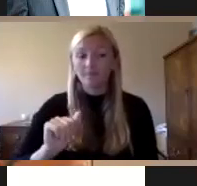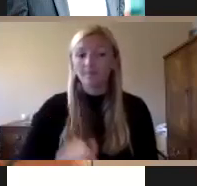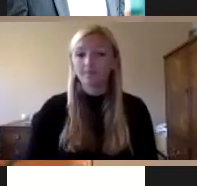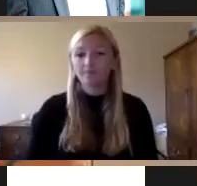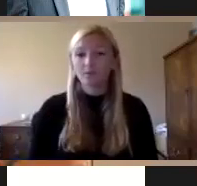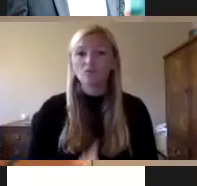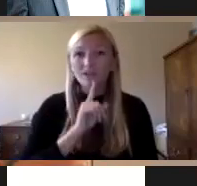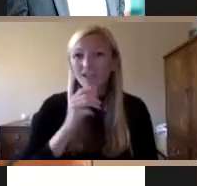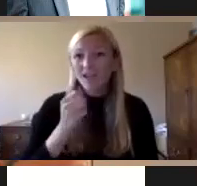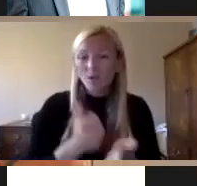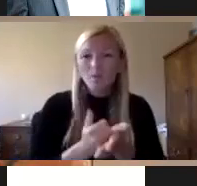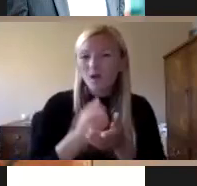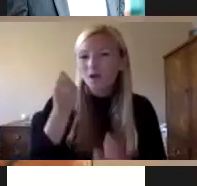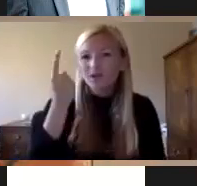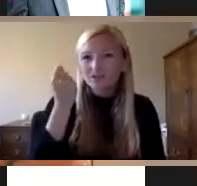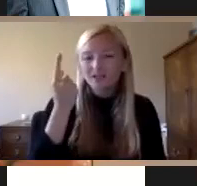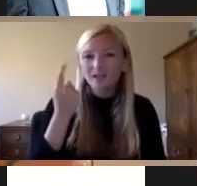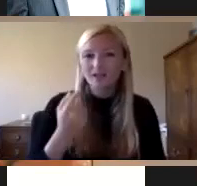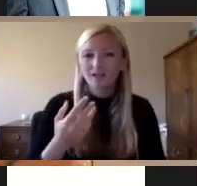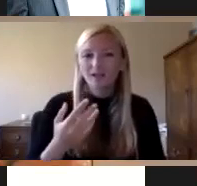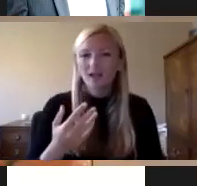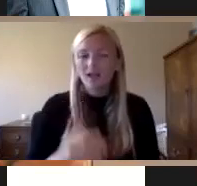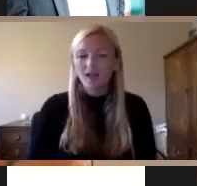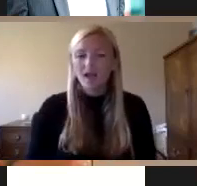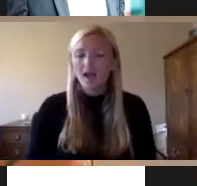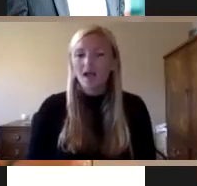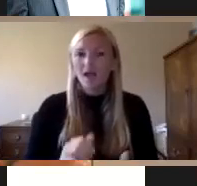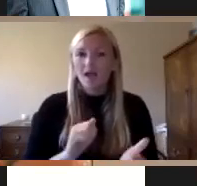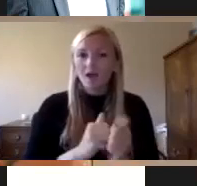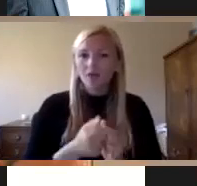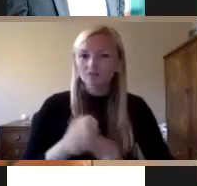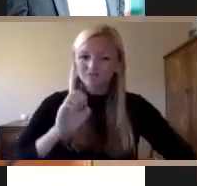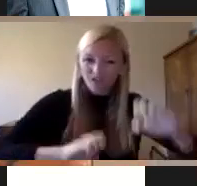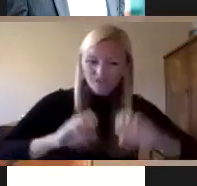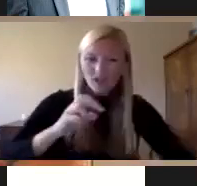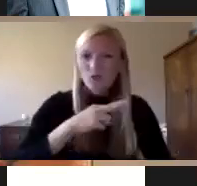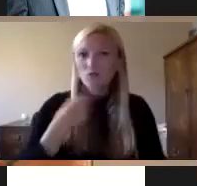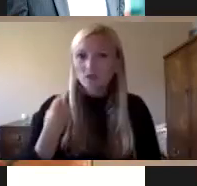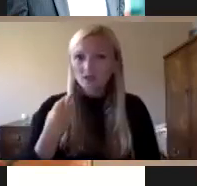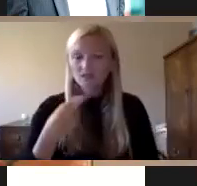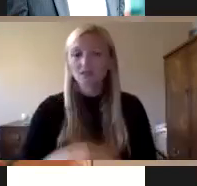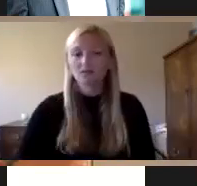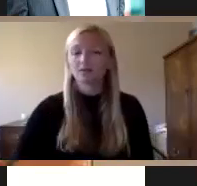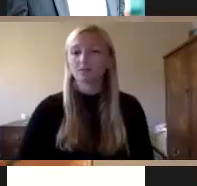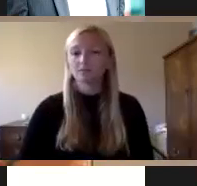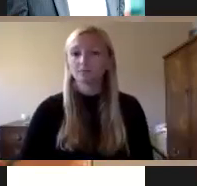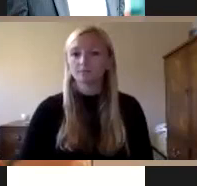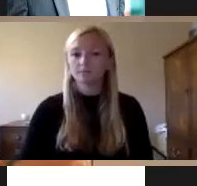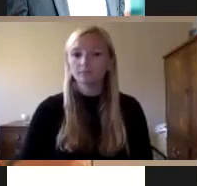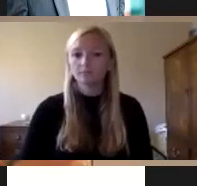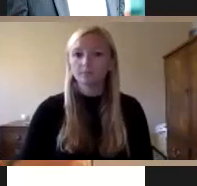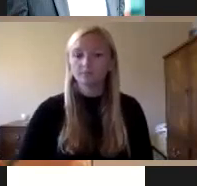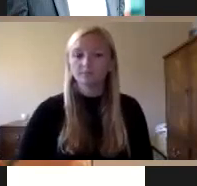understand how to mitigate risk through reducing waste and optimizing the way we do business.